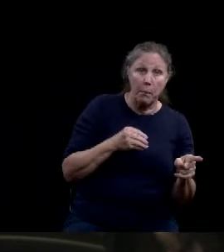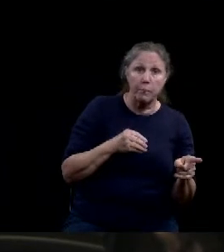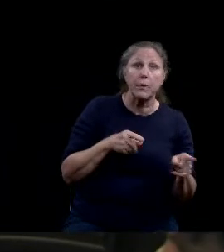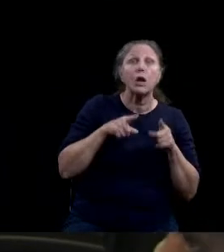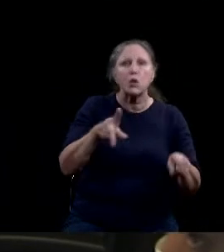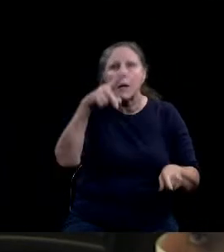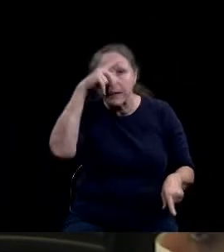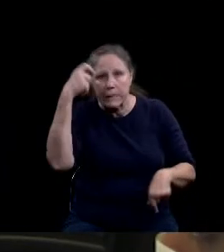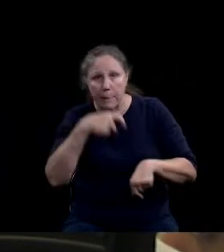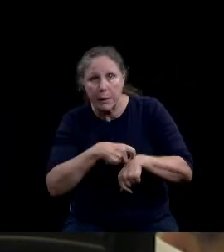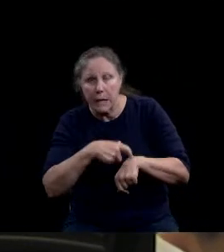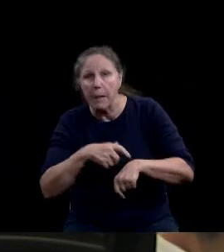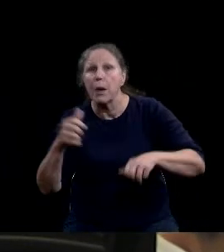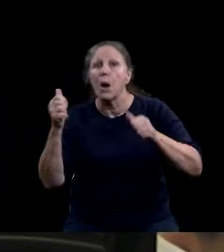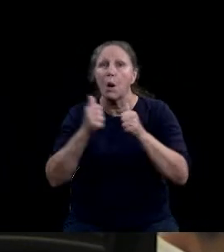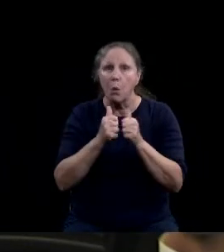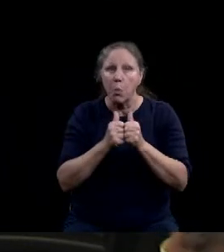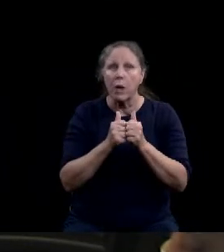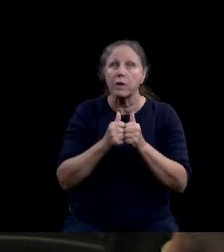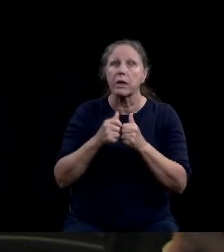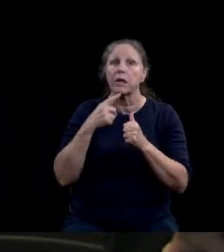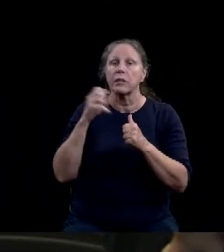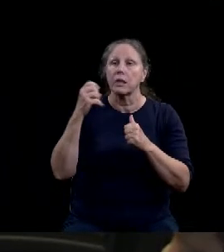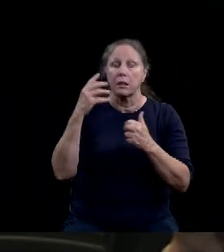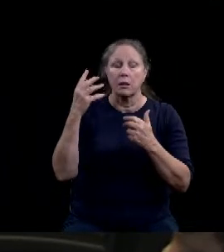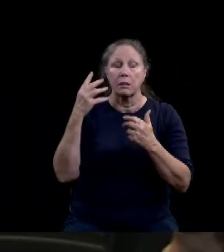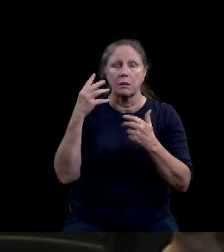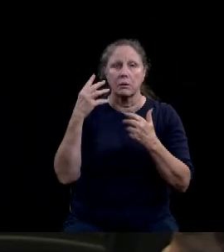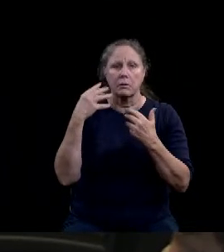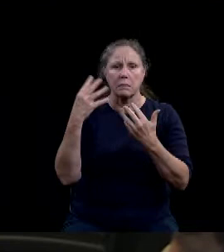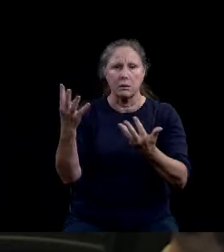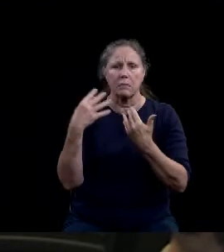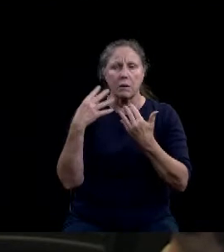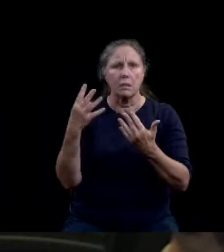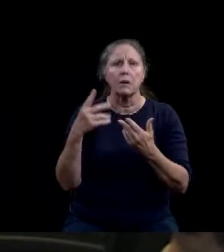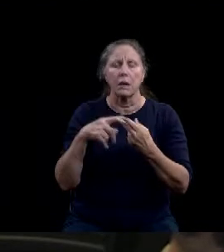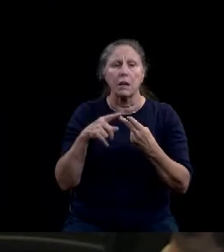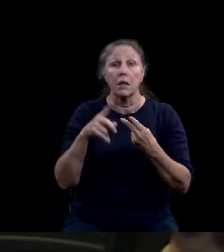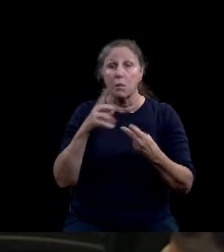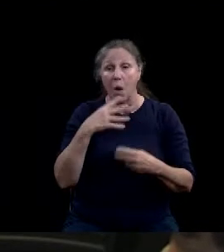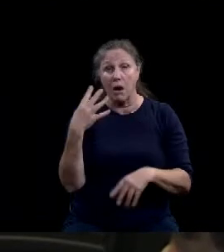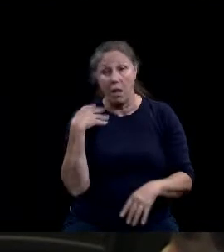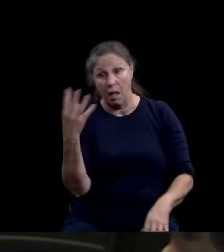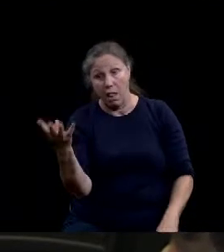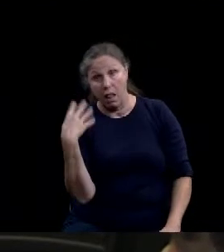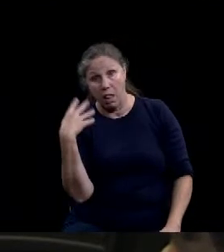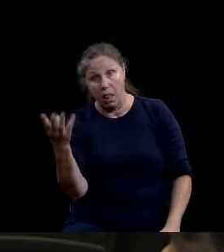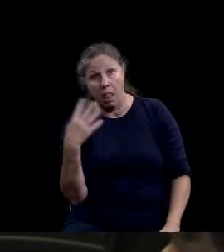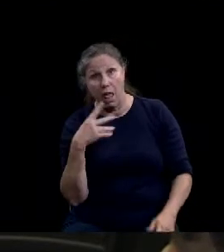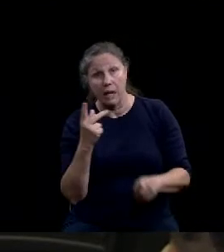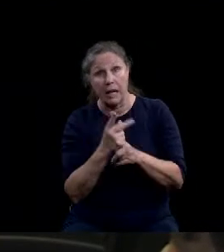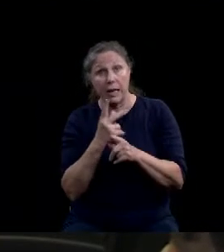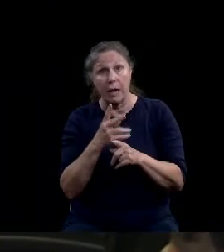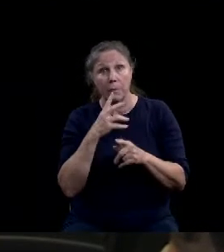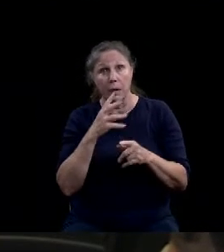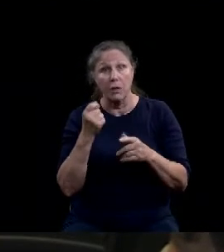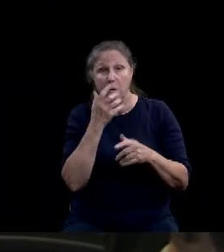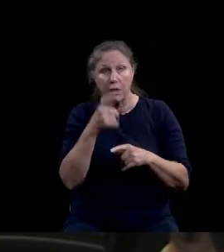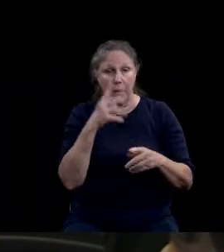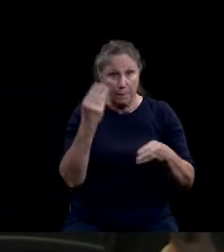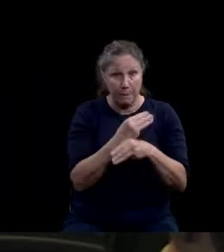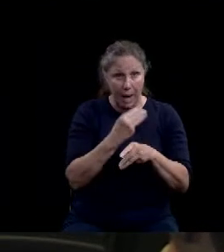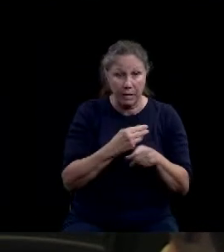trying to water it just to keep it alive. If you do the math, you're going to use an additional